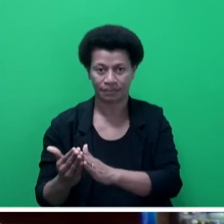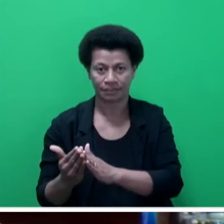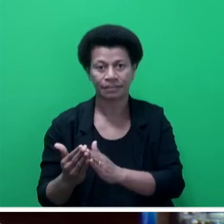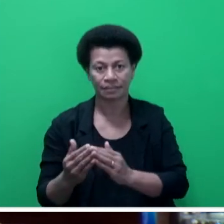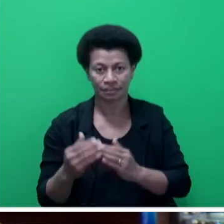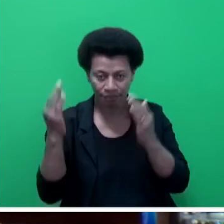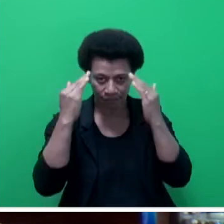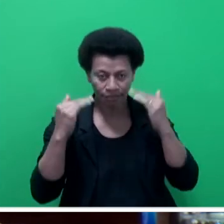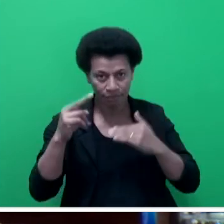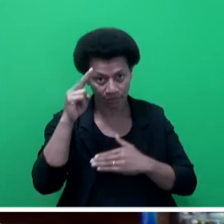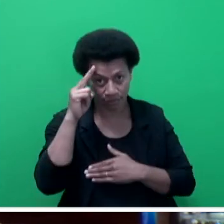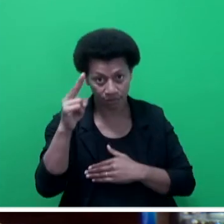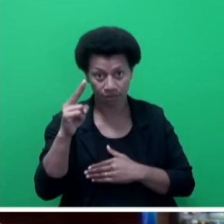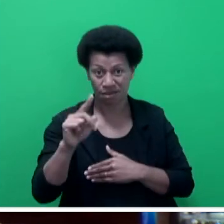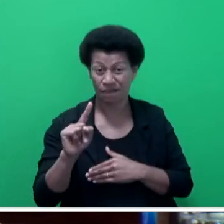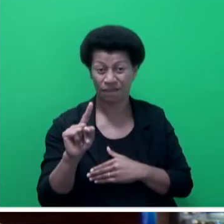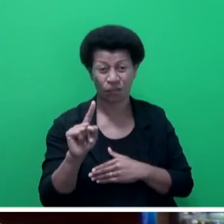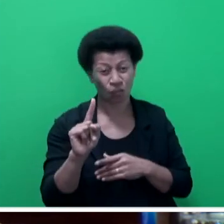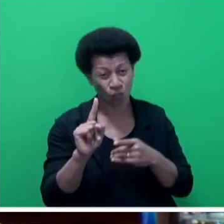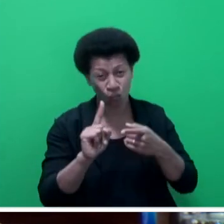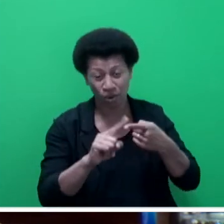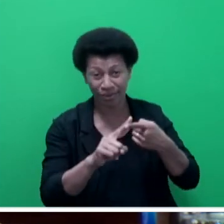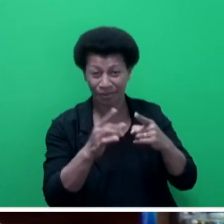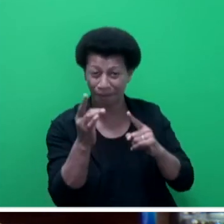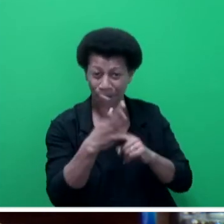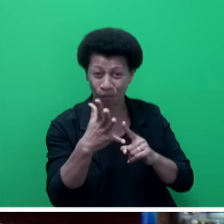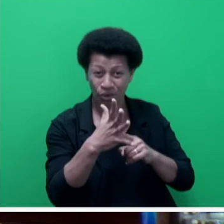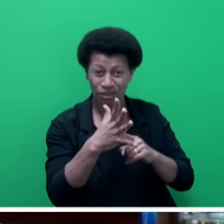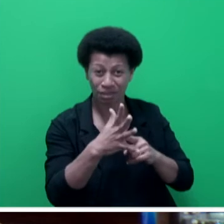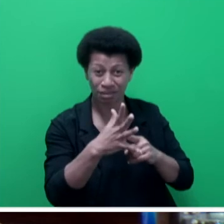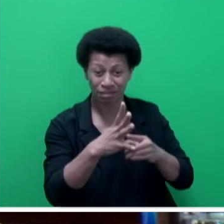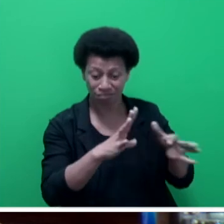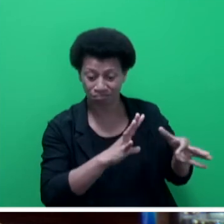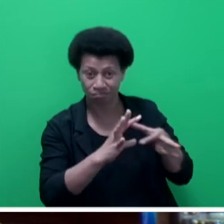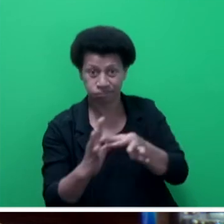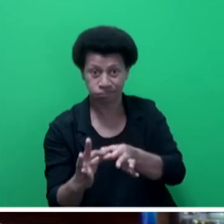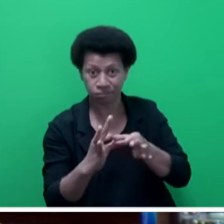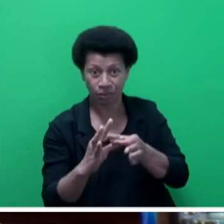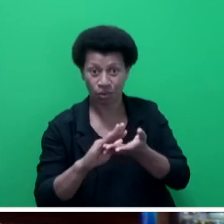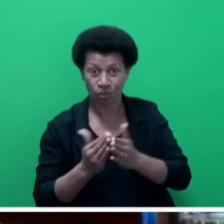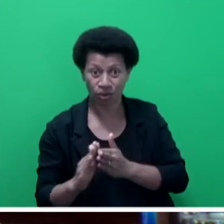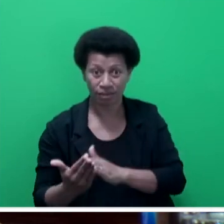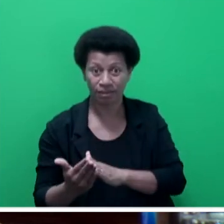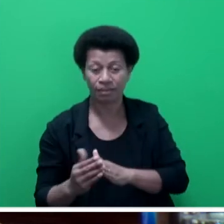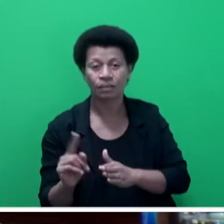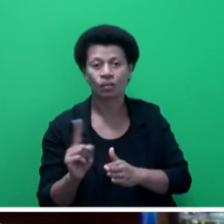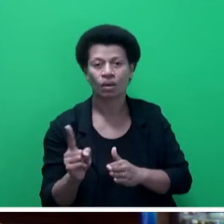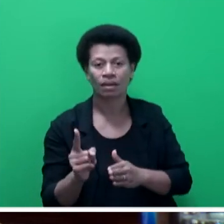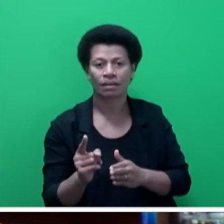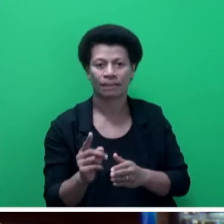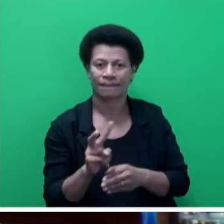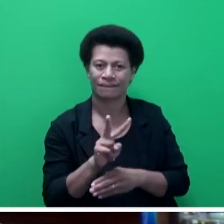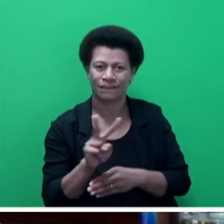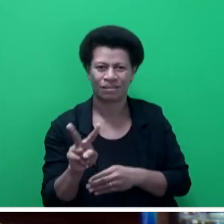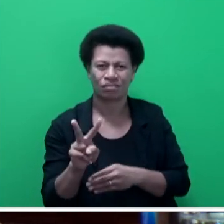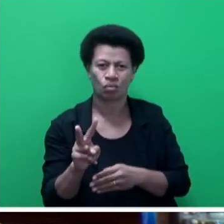sir, one of the important aspects of this integrated community initiative is the valuable role in